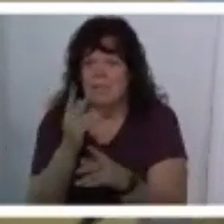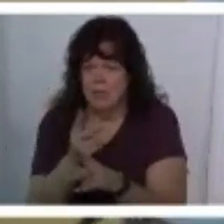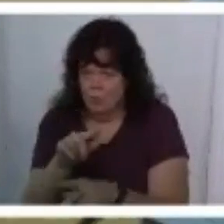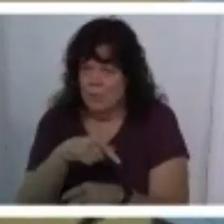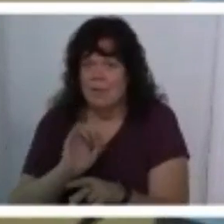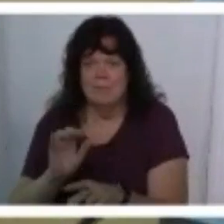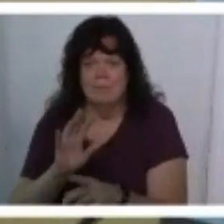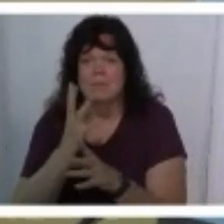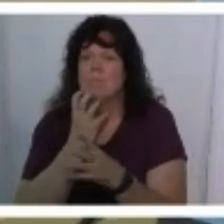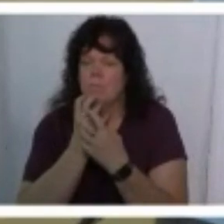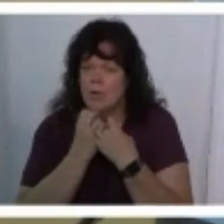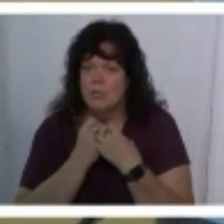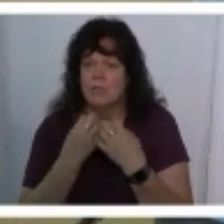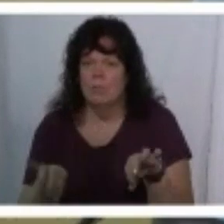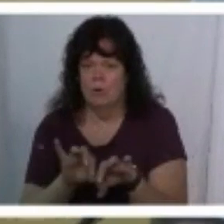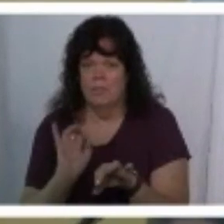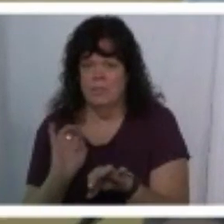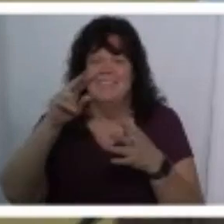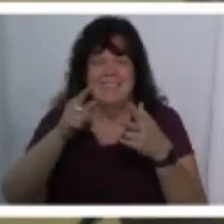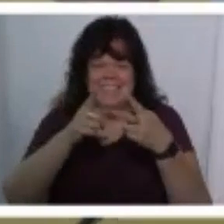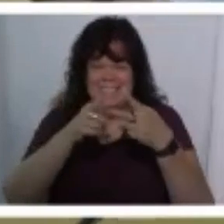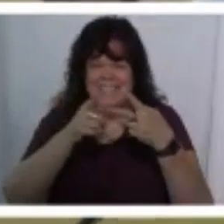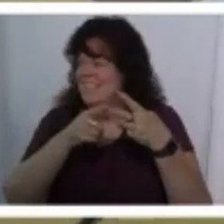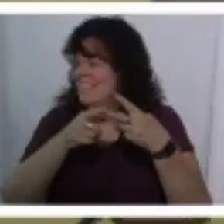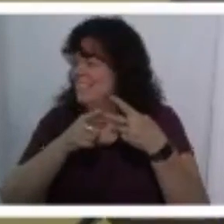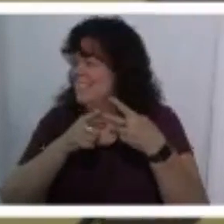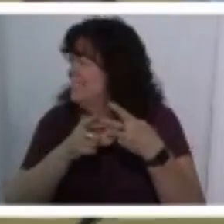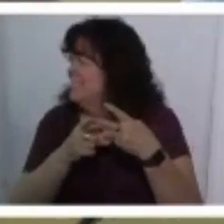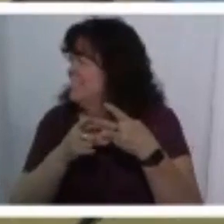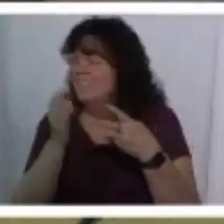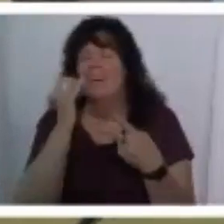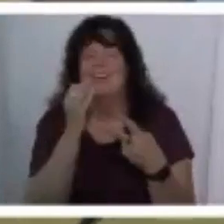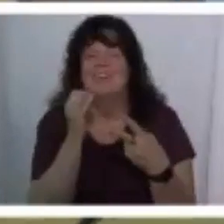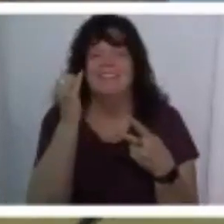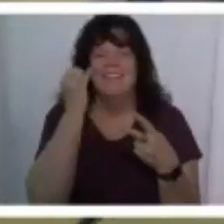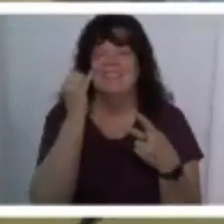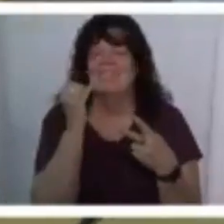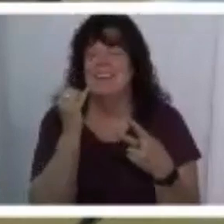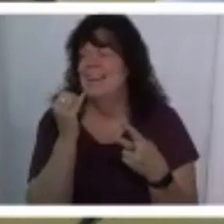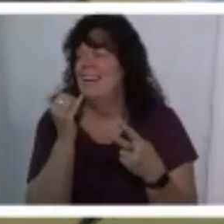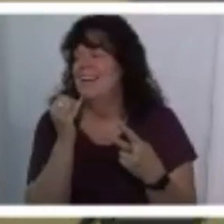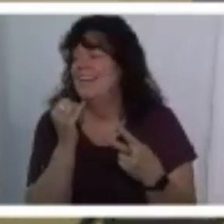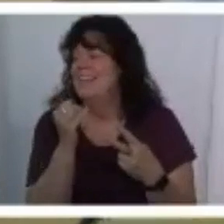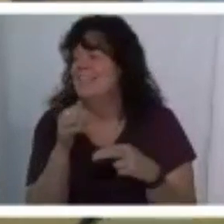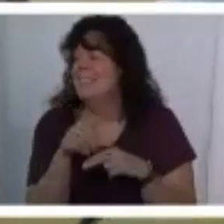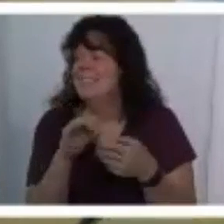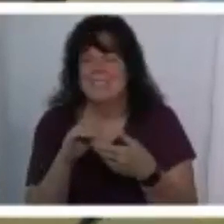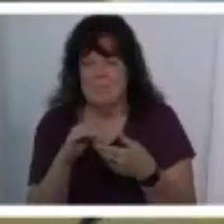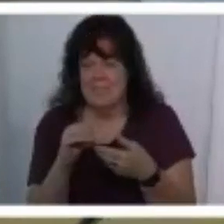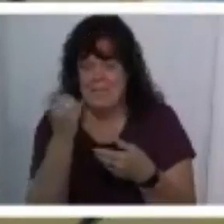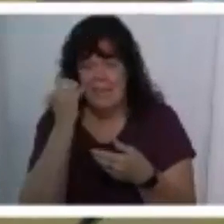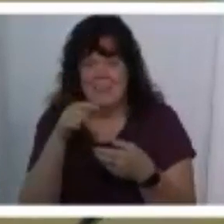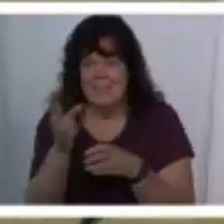as precious and as important so oh you are if you need i was saying if you need we're going to officially dismiss and if you need